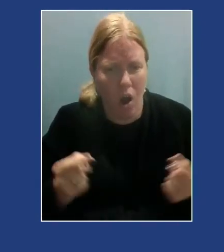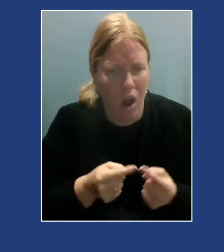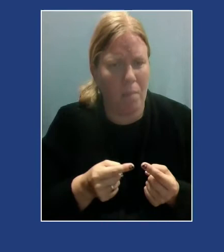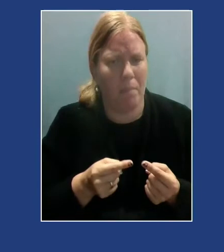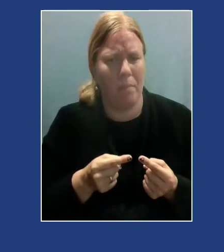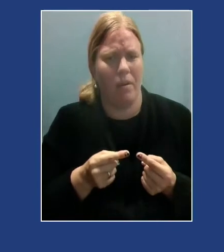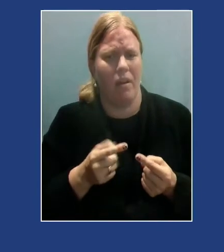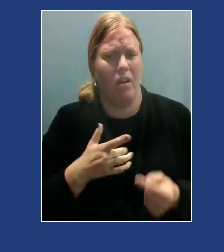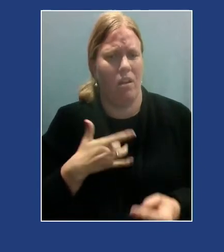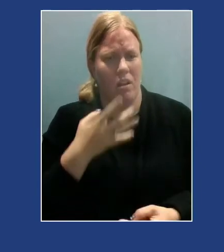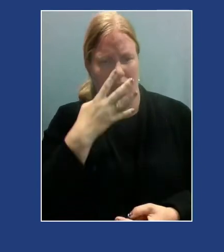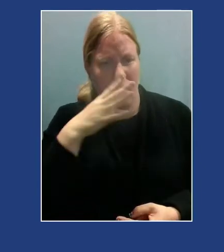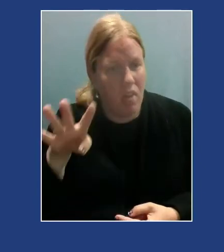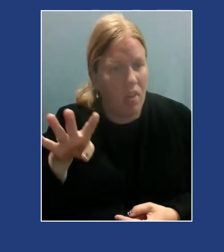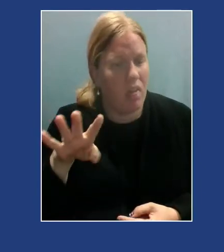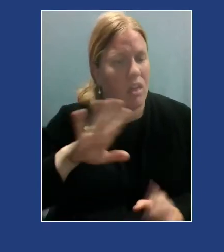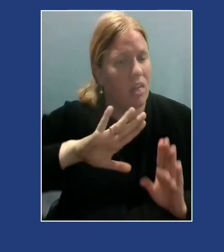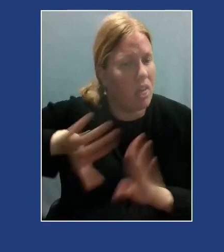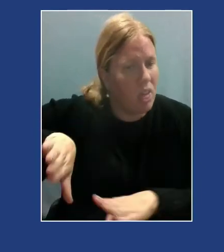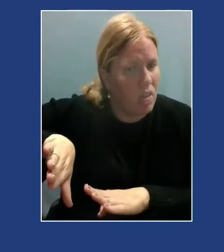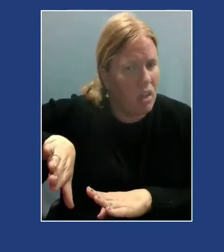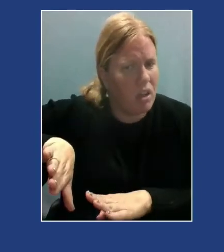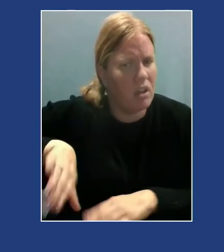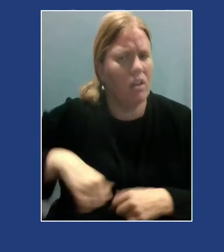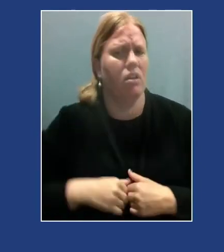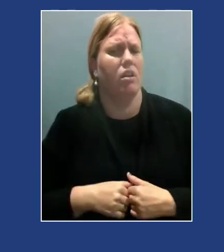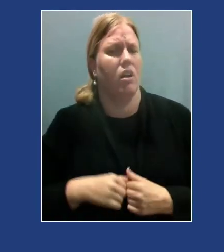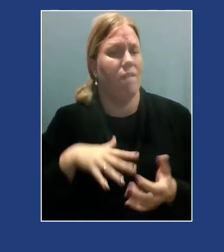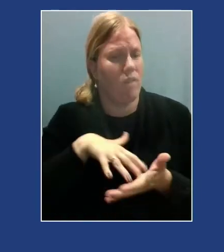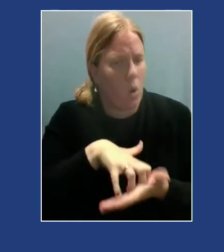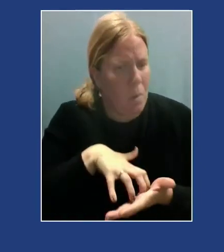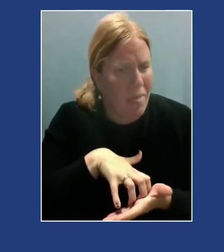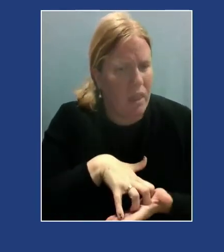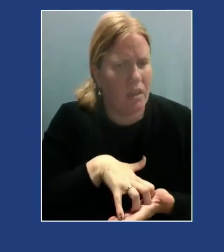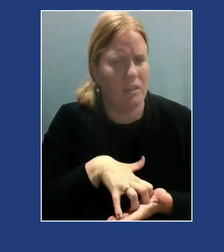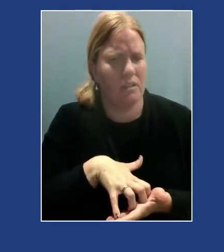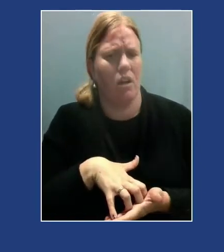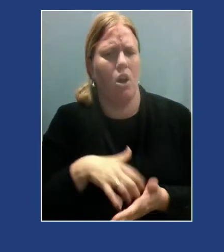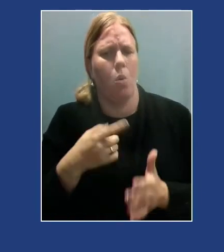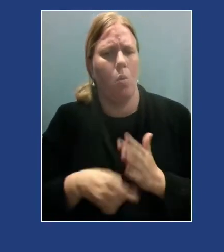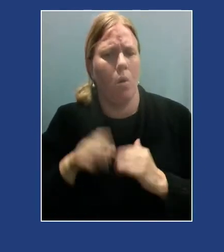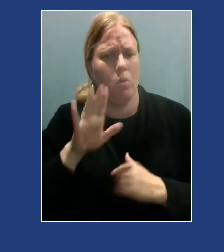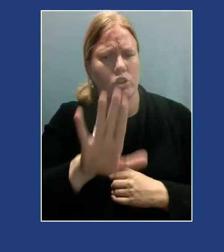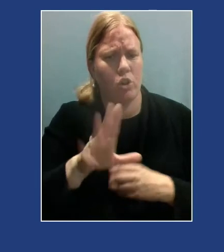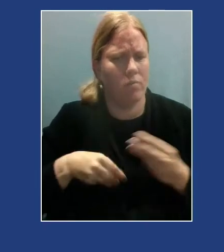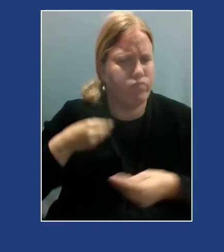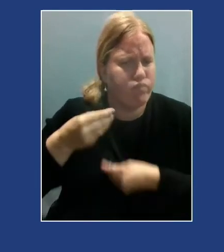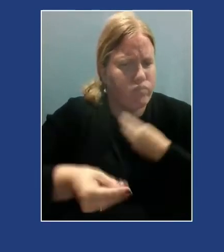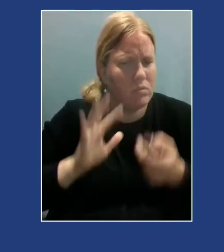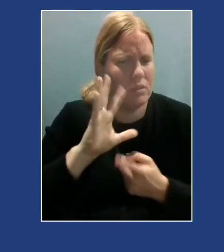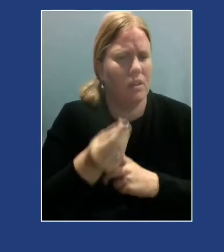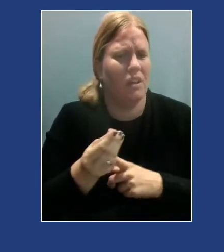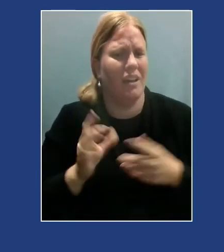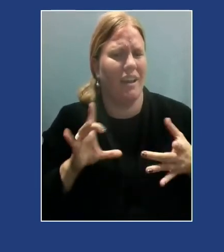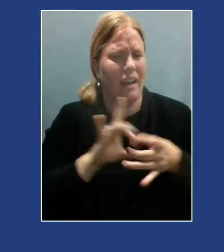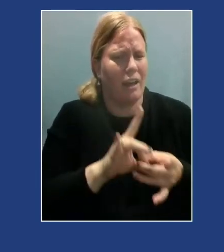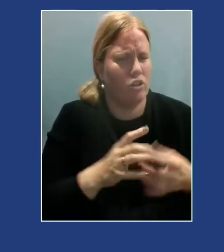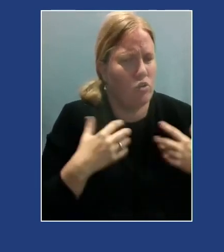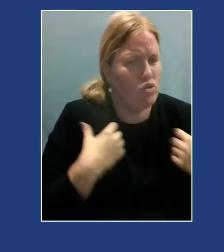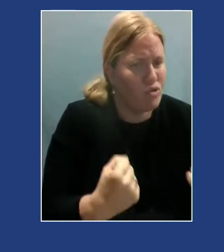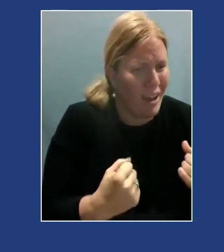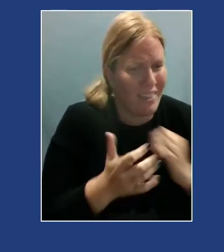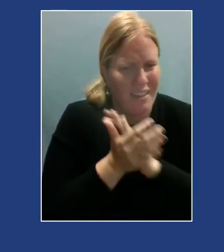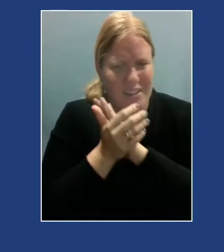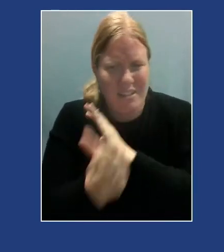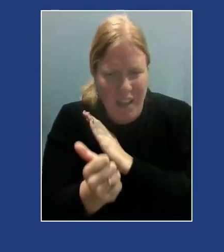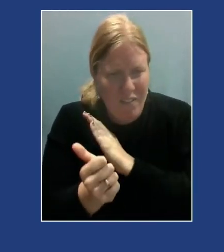connected to strength, to skillfulness, to resilience? I think oftentimes when we talk about ancestry